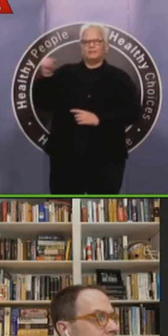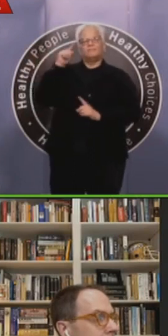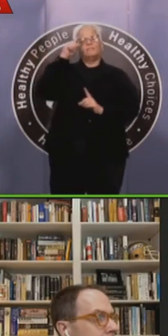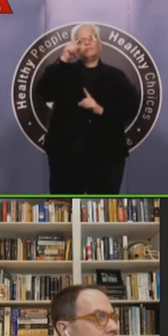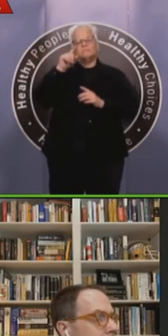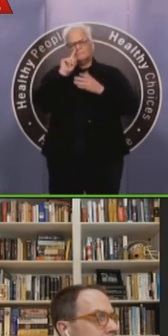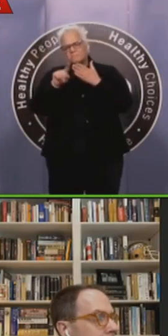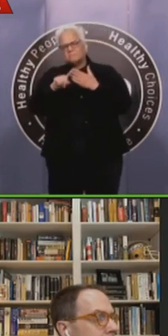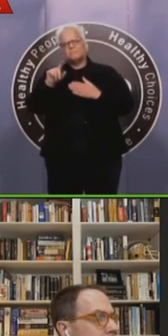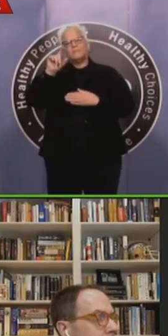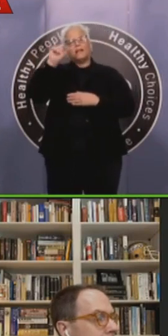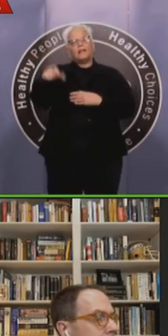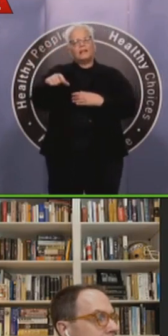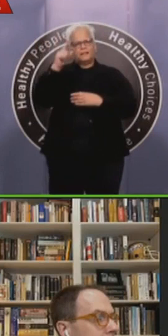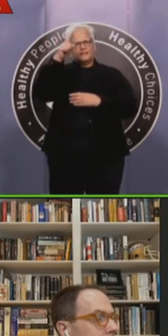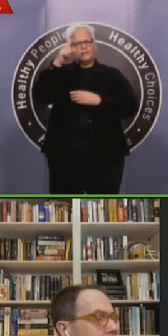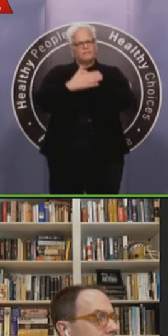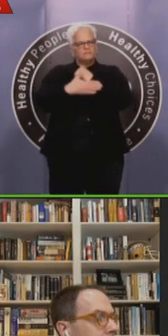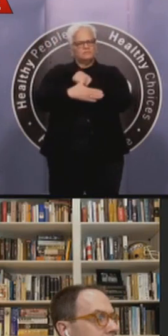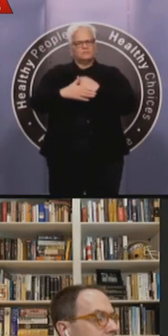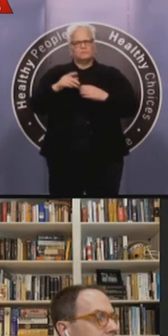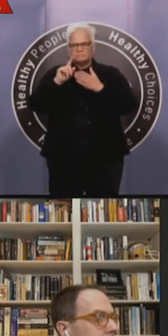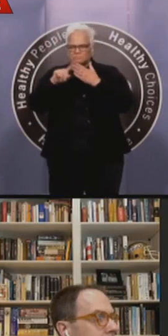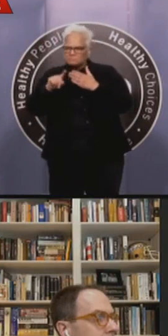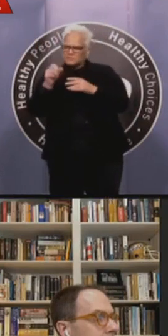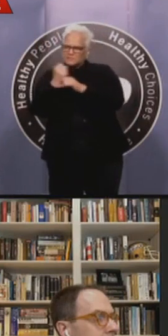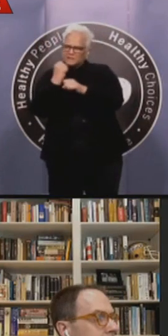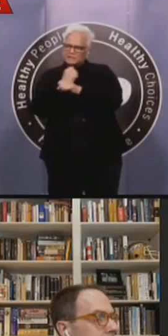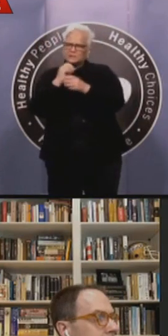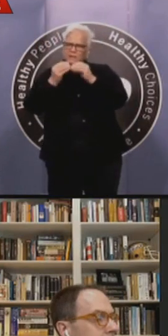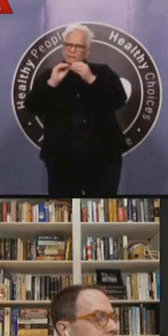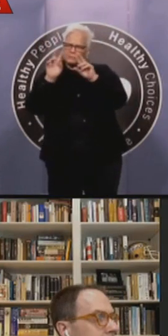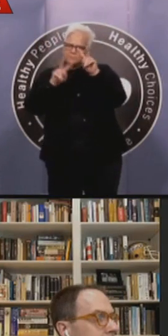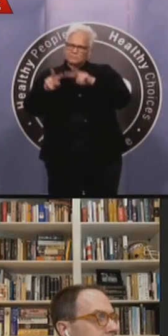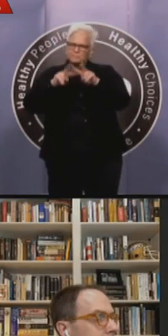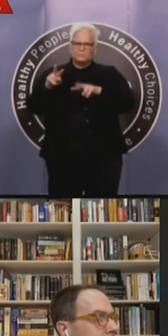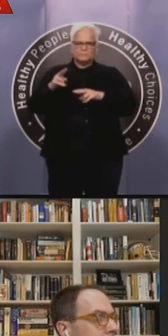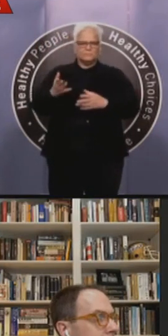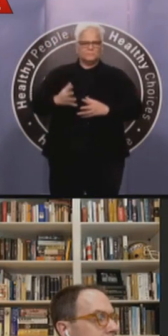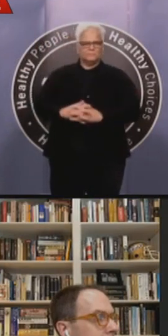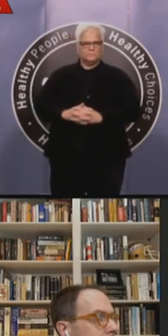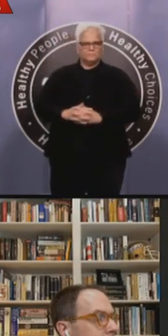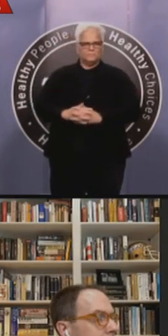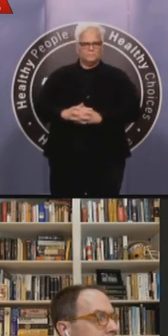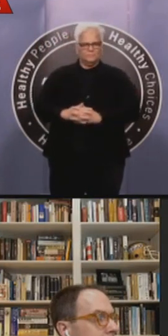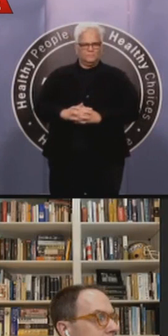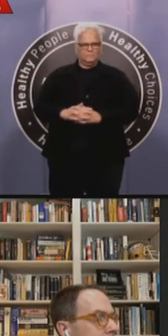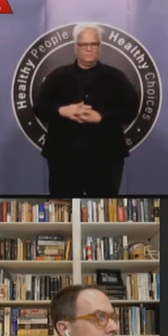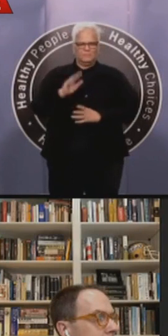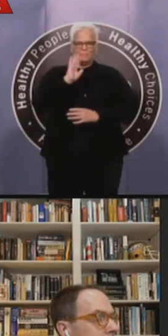pattern here? You know, our pattern really hasn't matched the pattern that's been shown in Italy. And I think